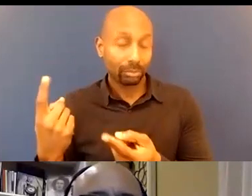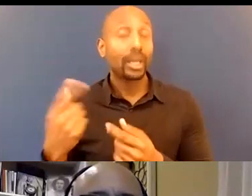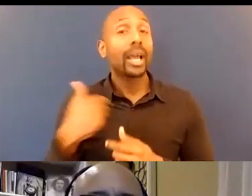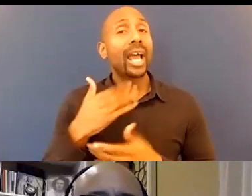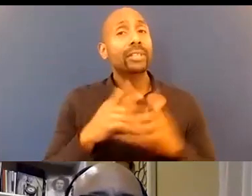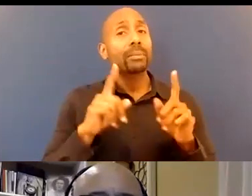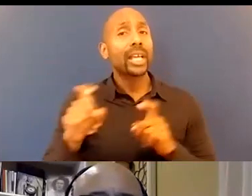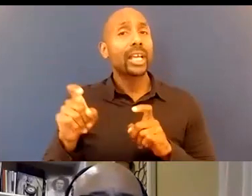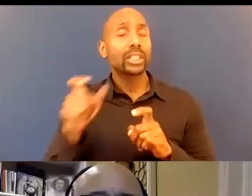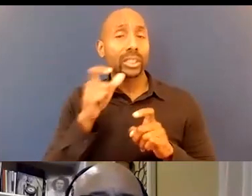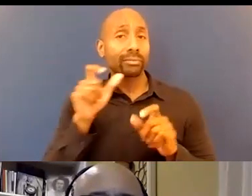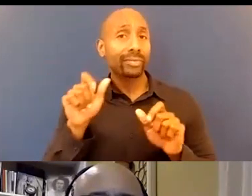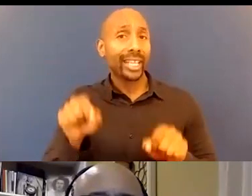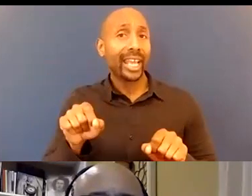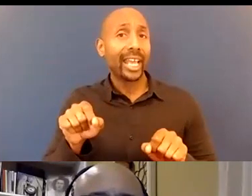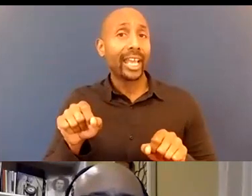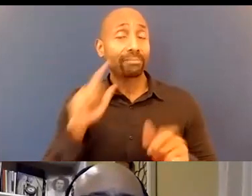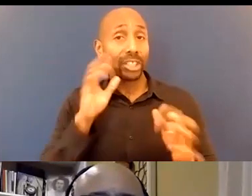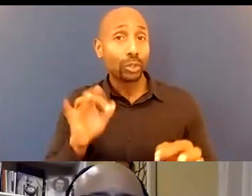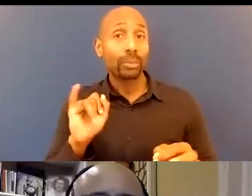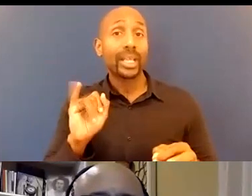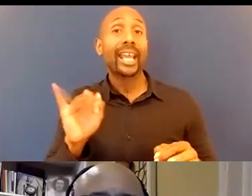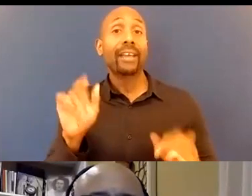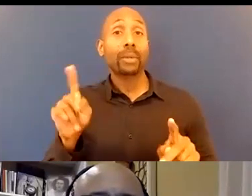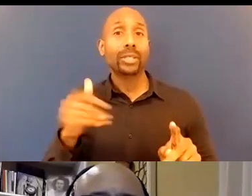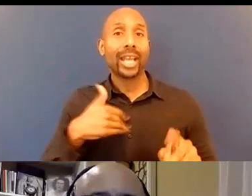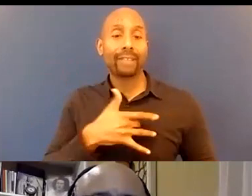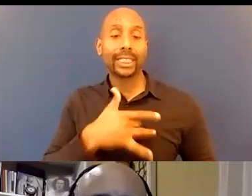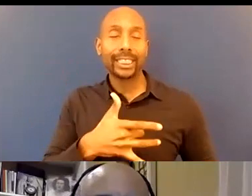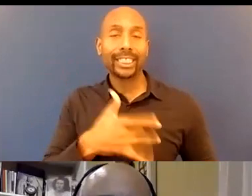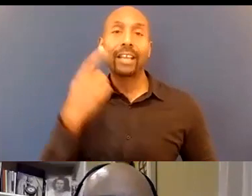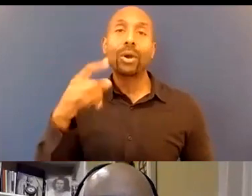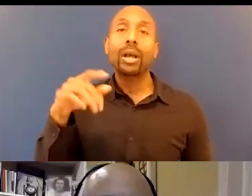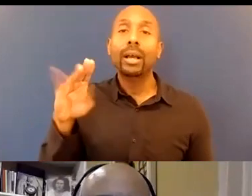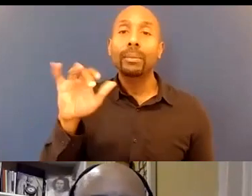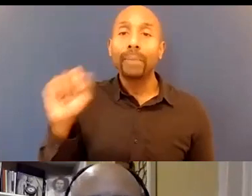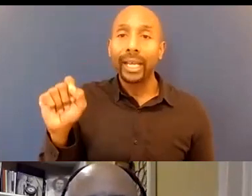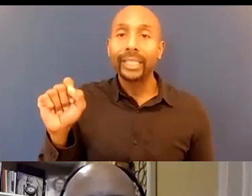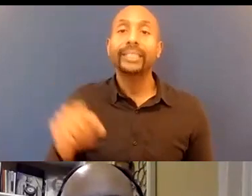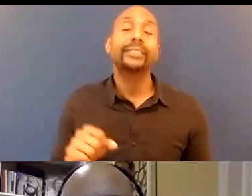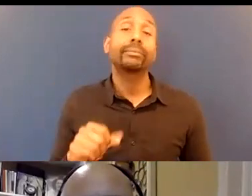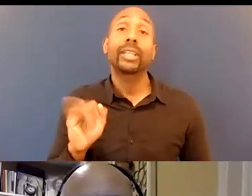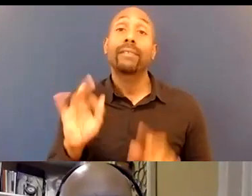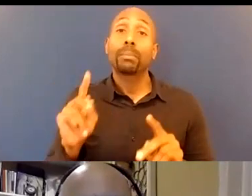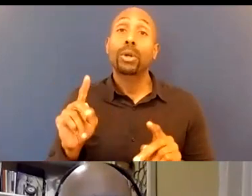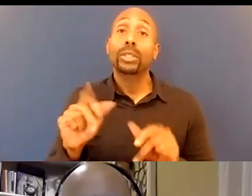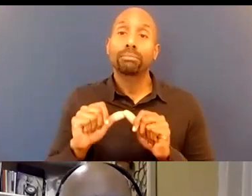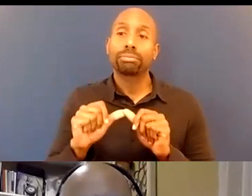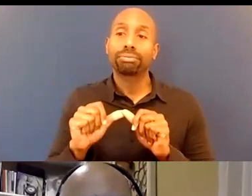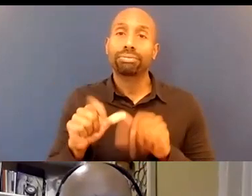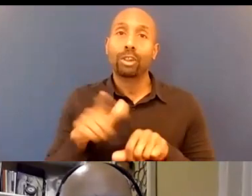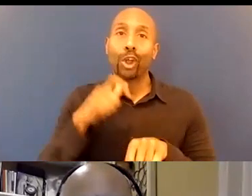know propensity for uh for biases but as you've been on longer and longer and longer on a department I am